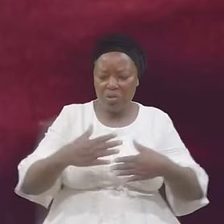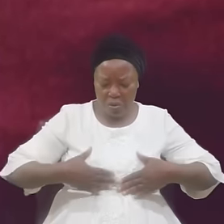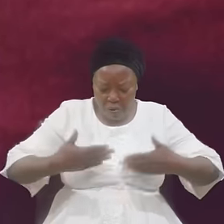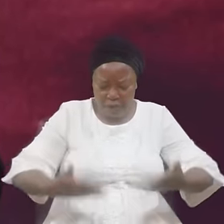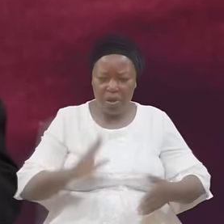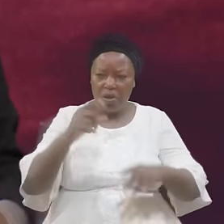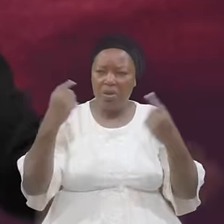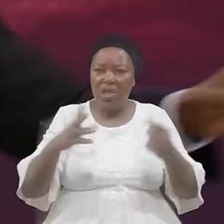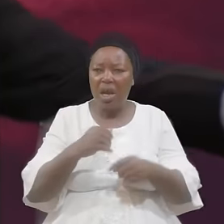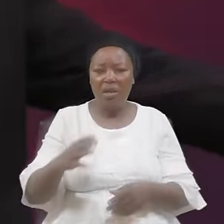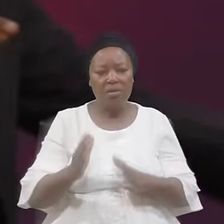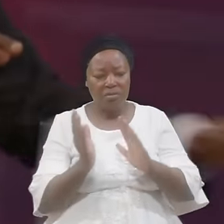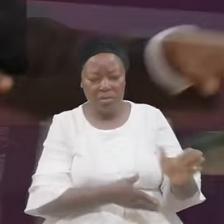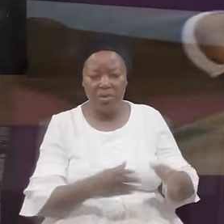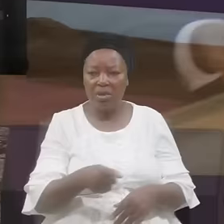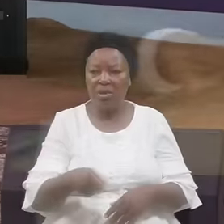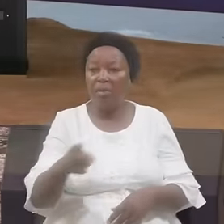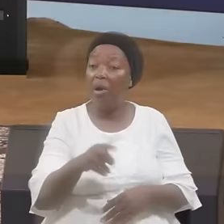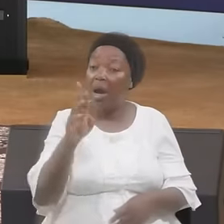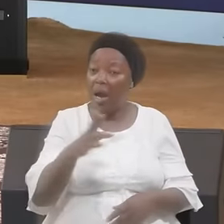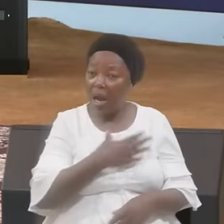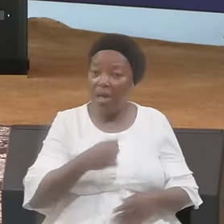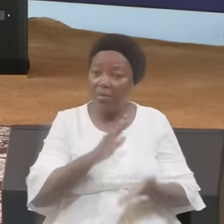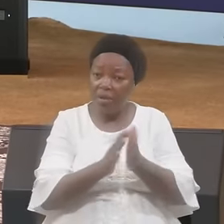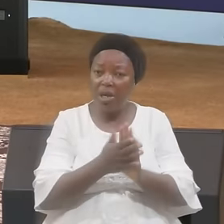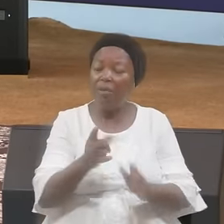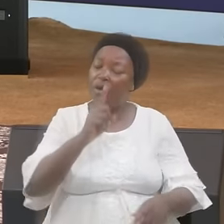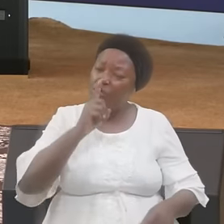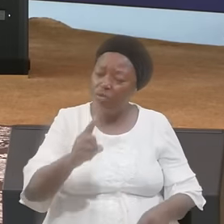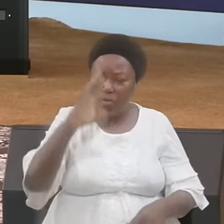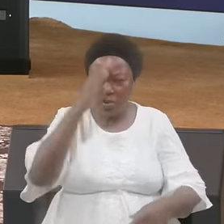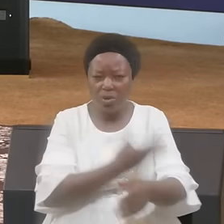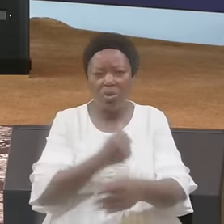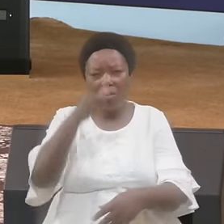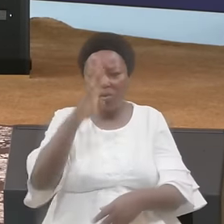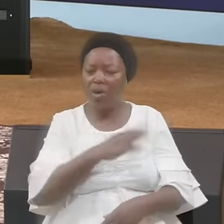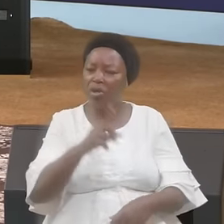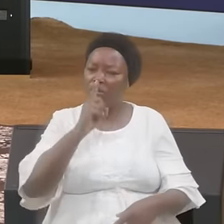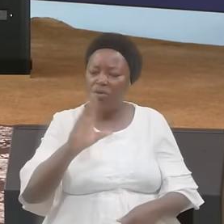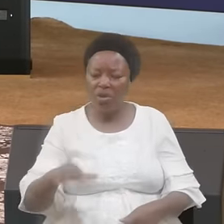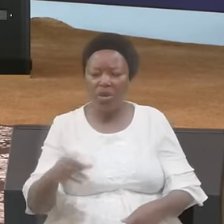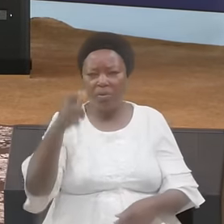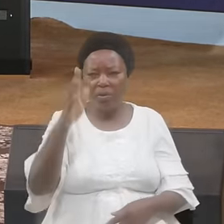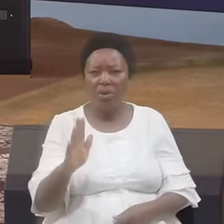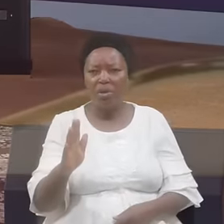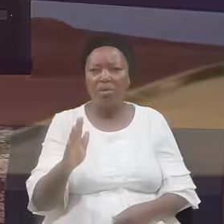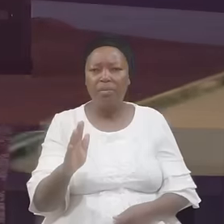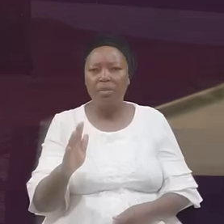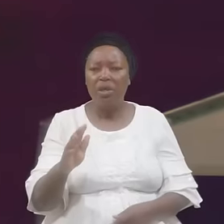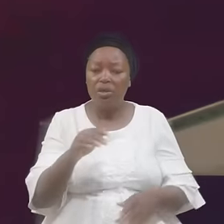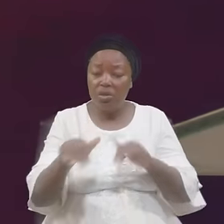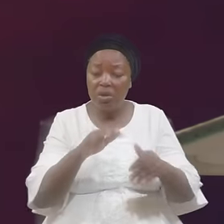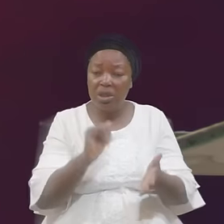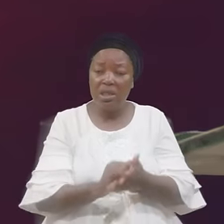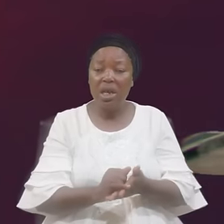sins And forsook Them And became A real Son of God A real Child of God Does the Spirit